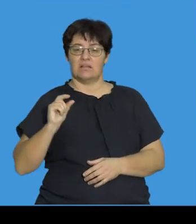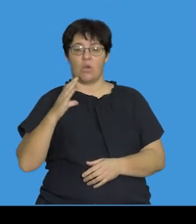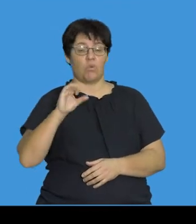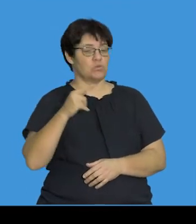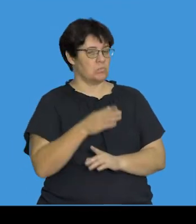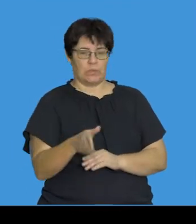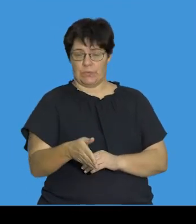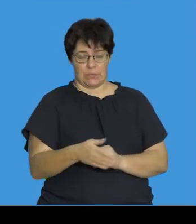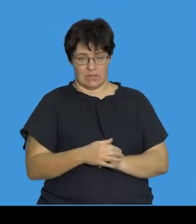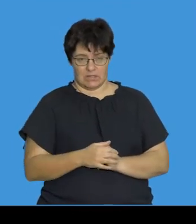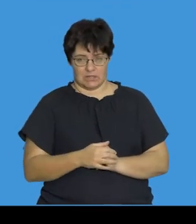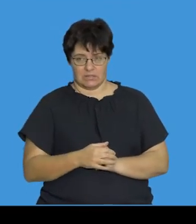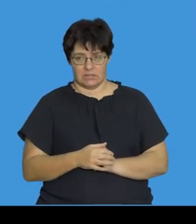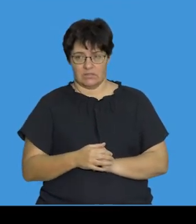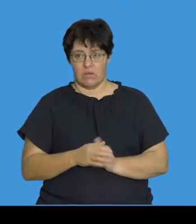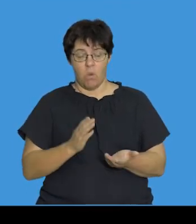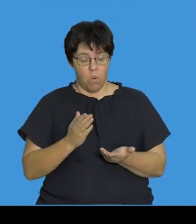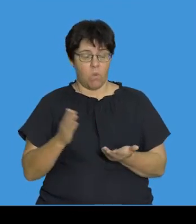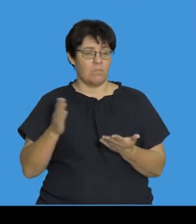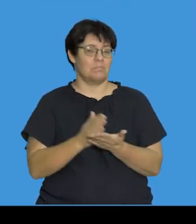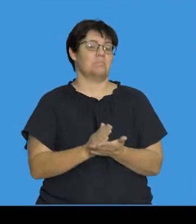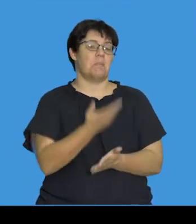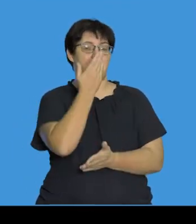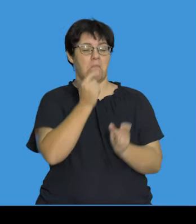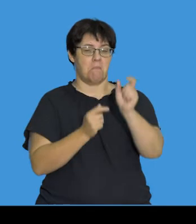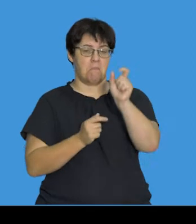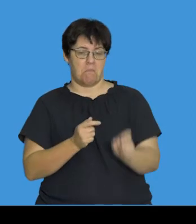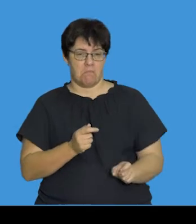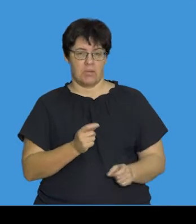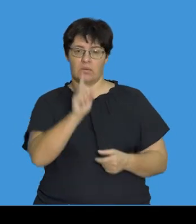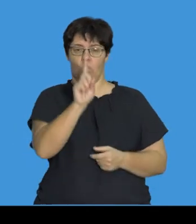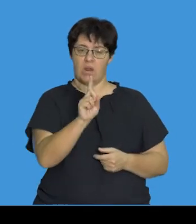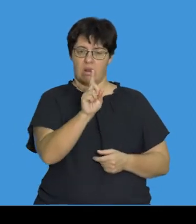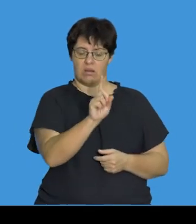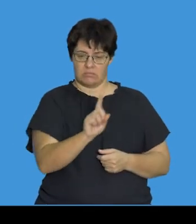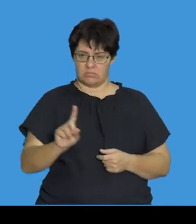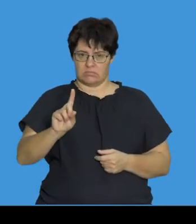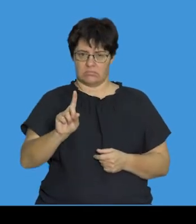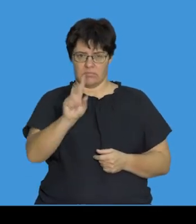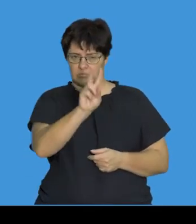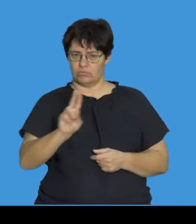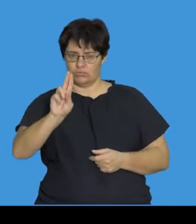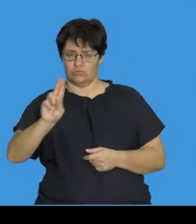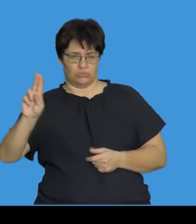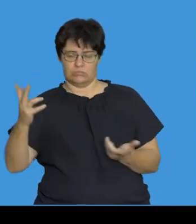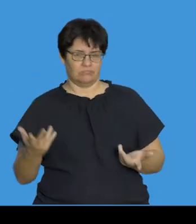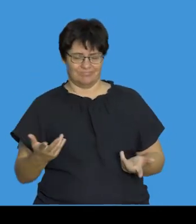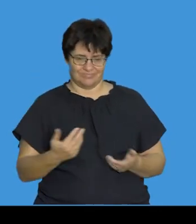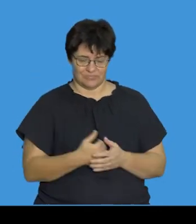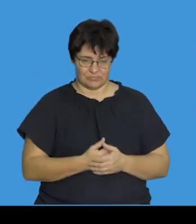specific chromosome. We also know that there could be a deletion of a segment of a chromosome, which we see